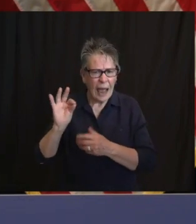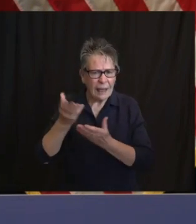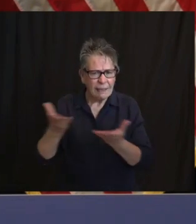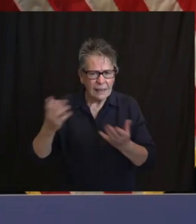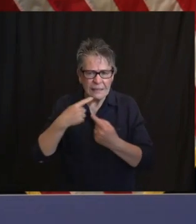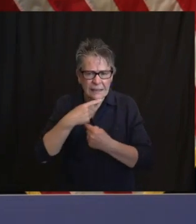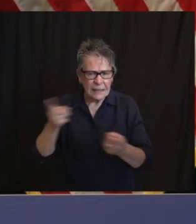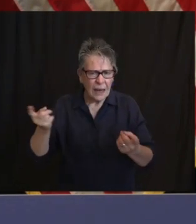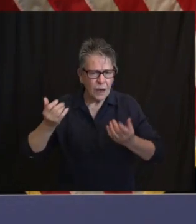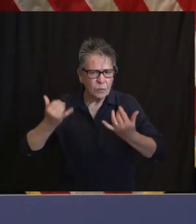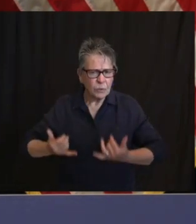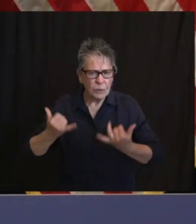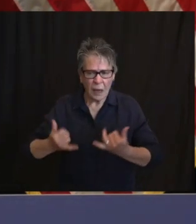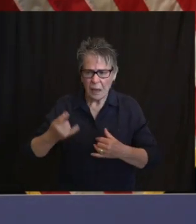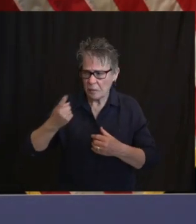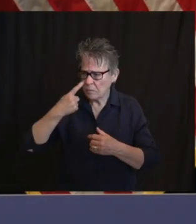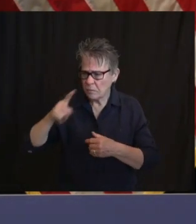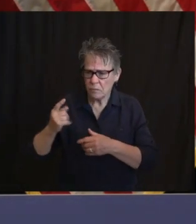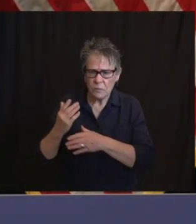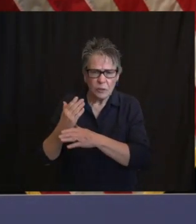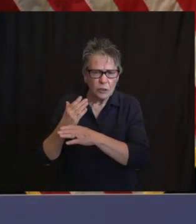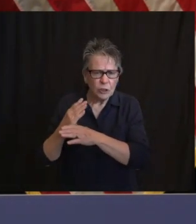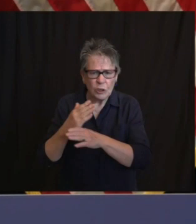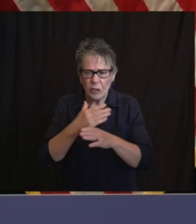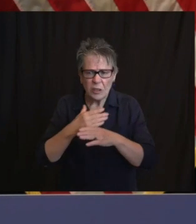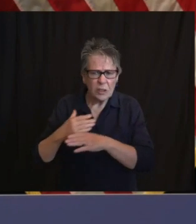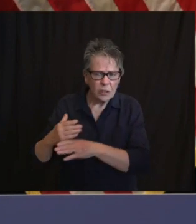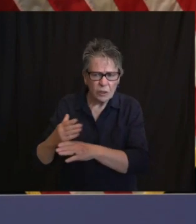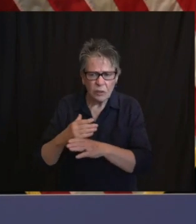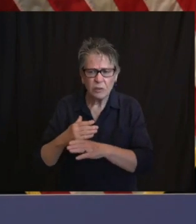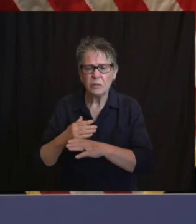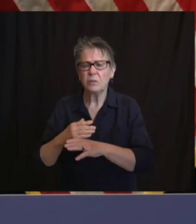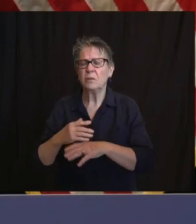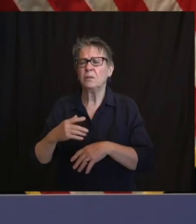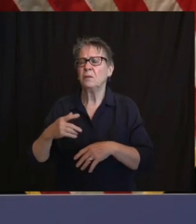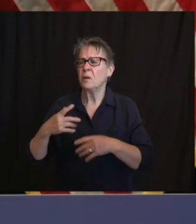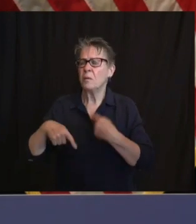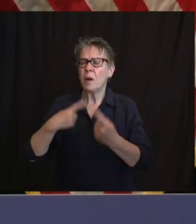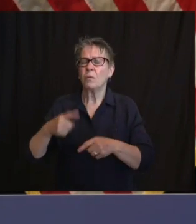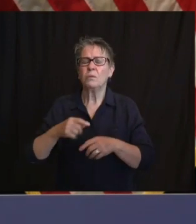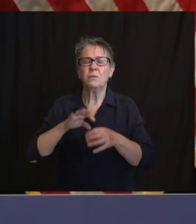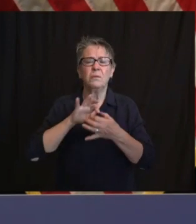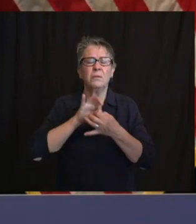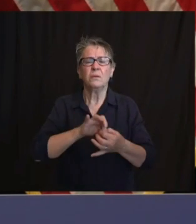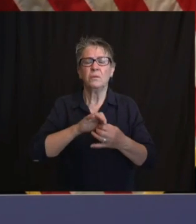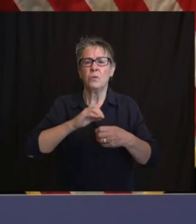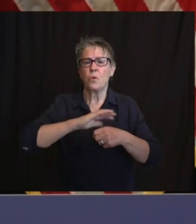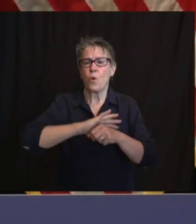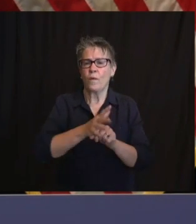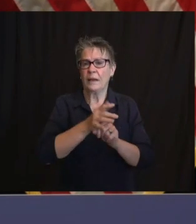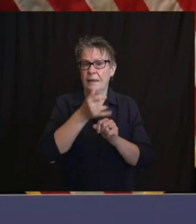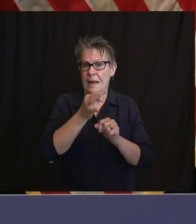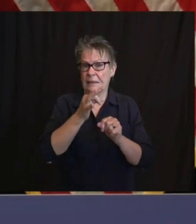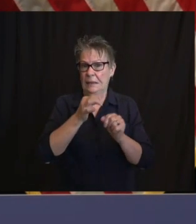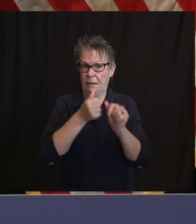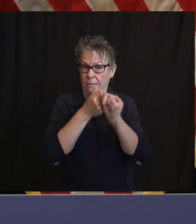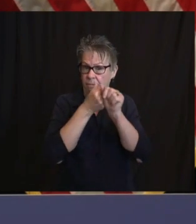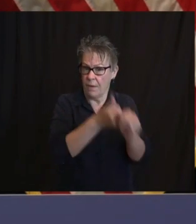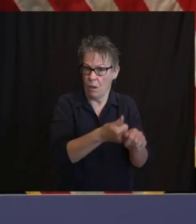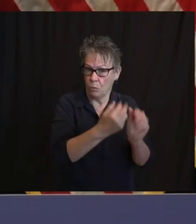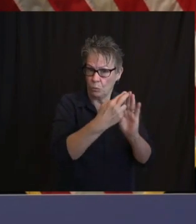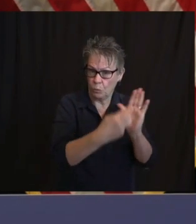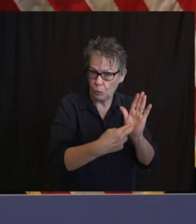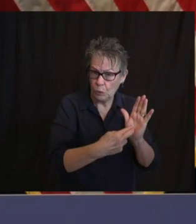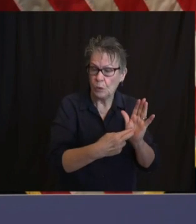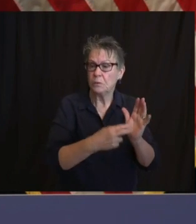COVID compliance, but maybe focus, if you could, for a minute on those weekend, largely really